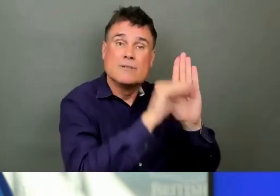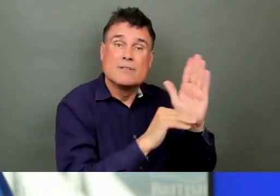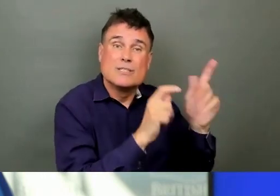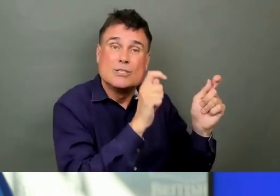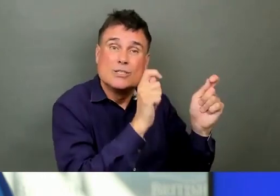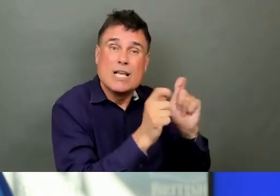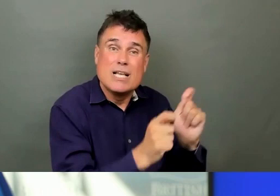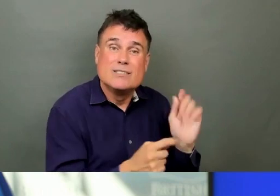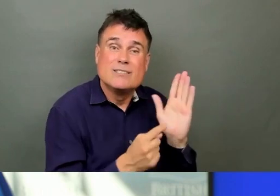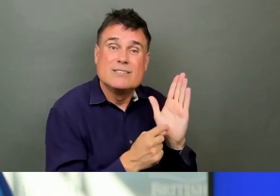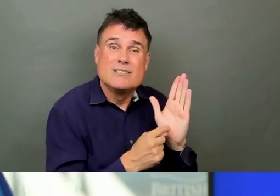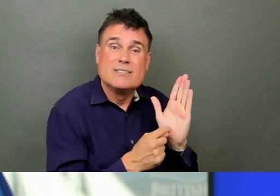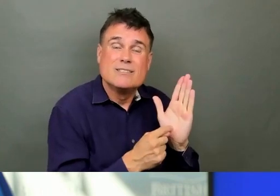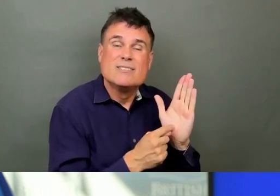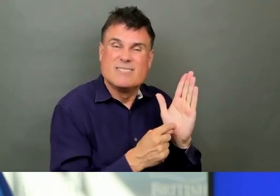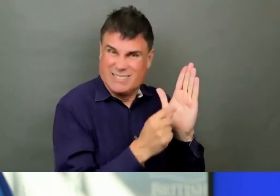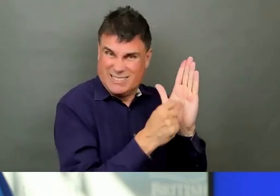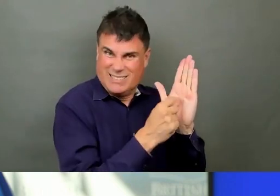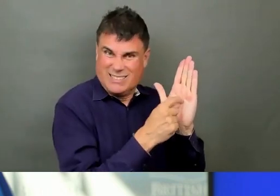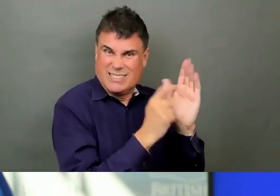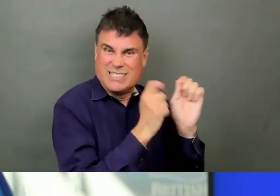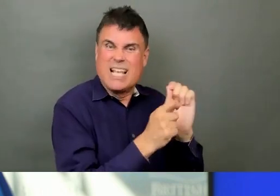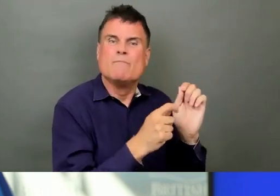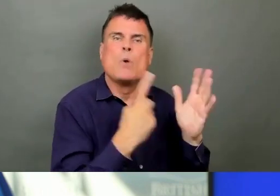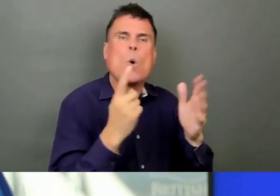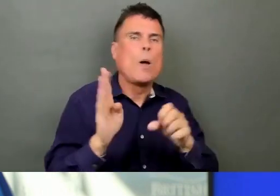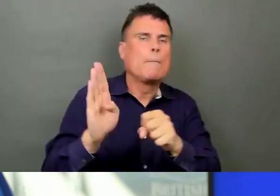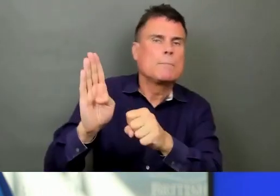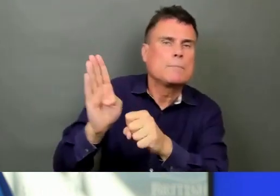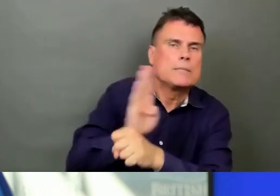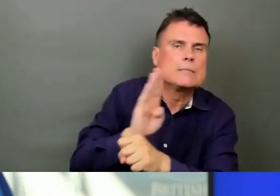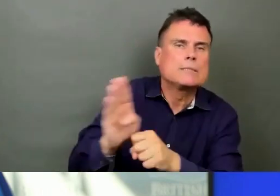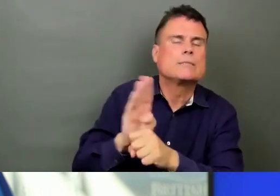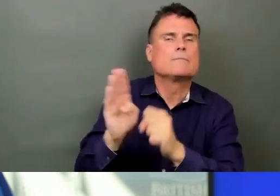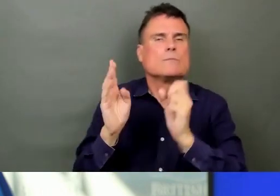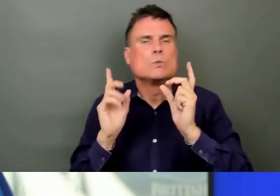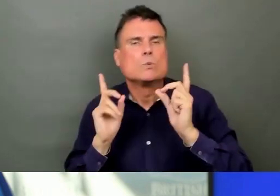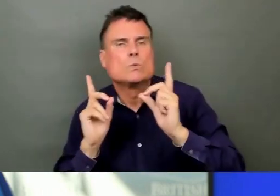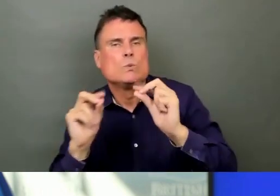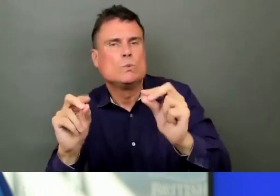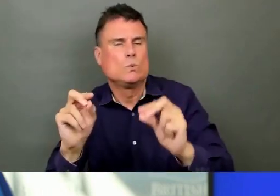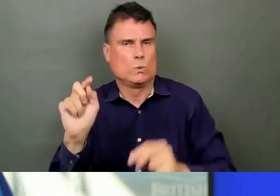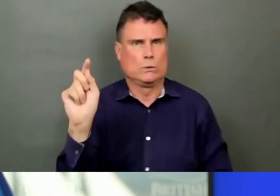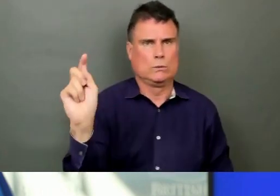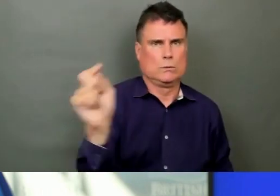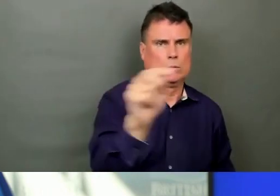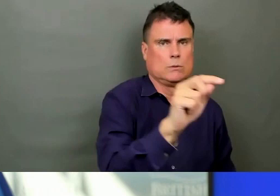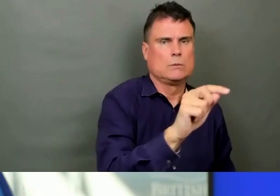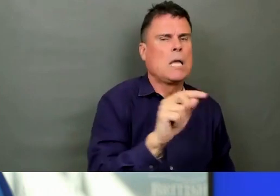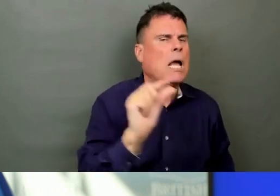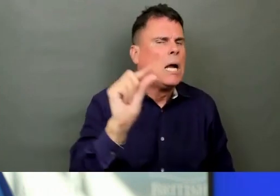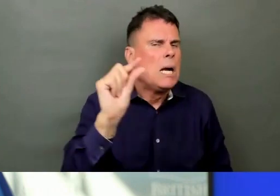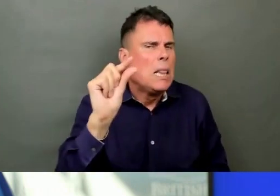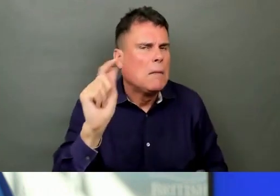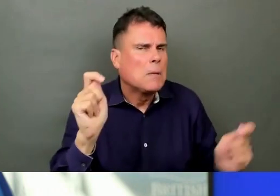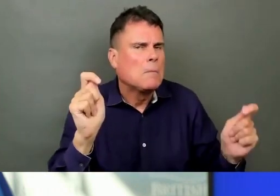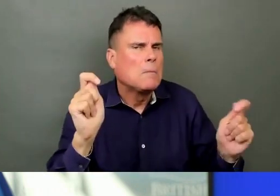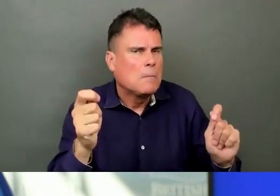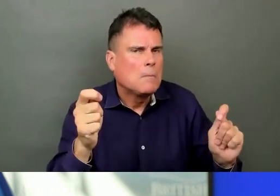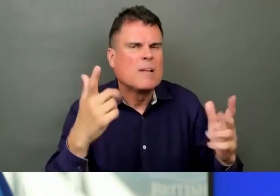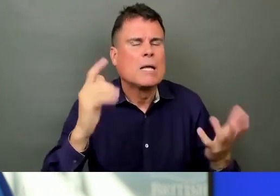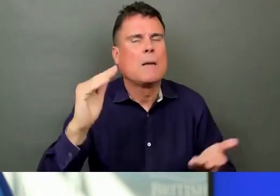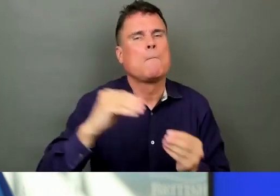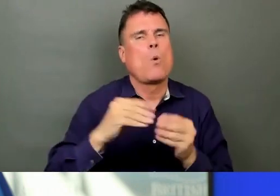I don't think that's a fair description of what they're doing in Alberta, in fairness to them. But I can tell you, here in British Columbia, we remain